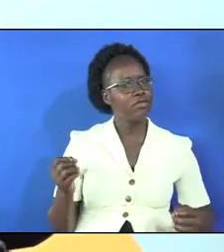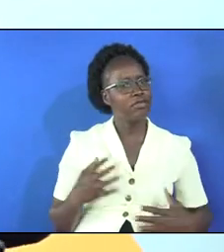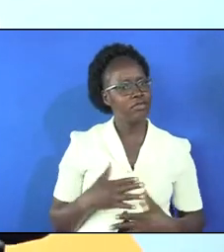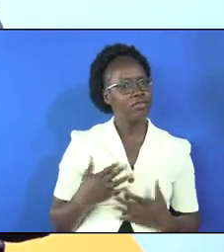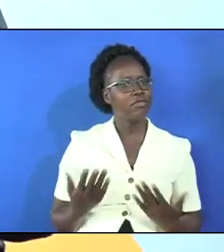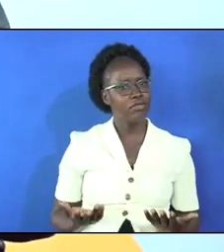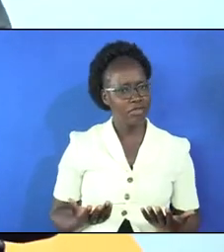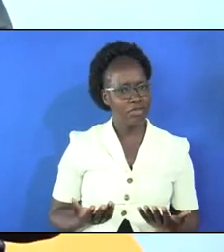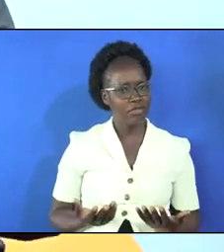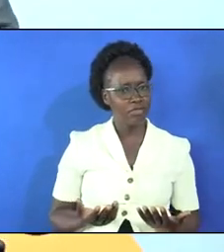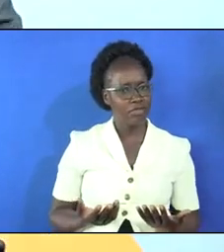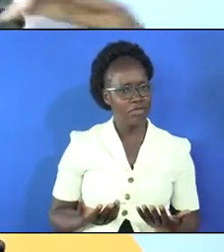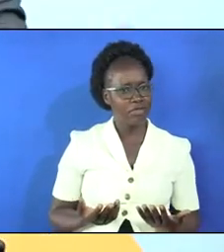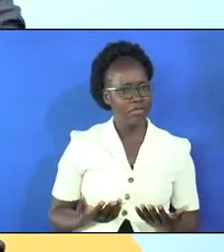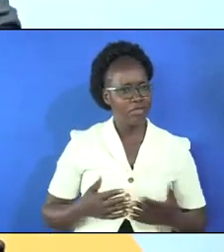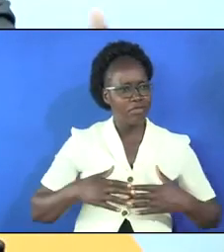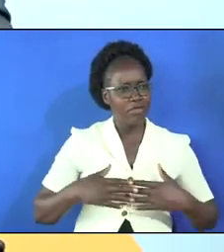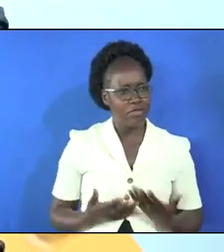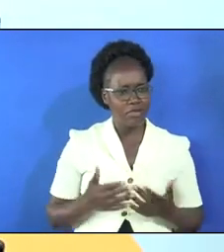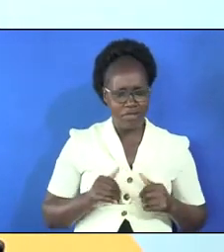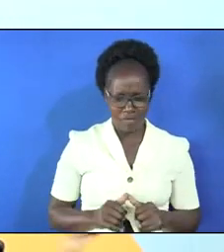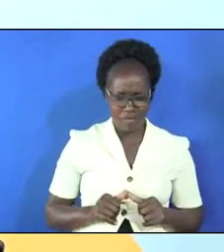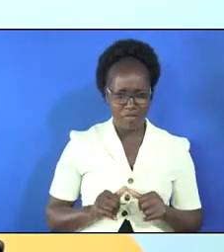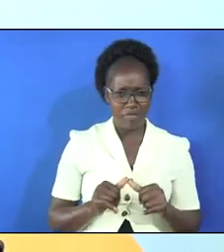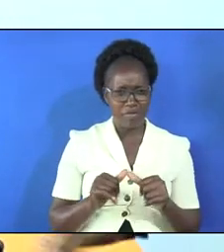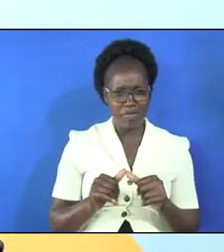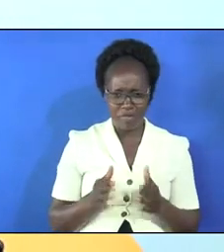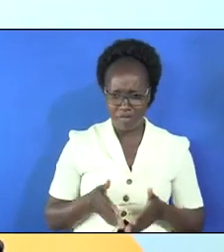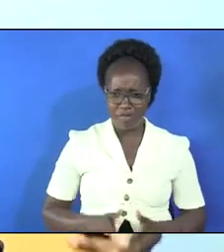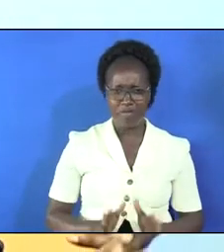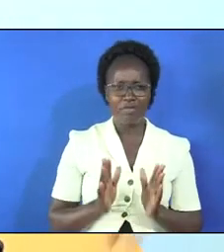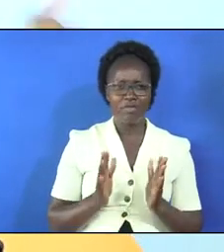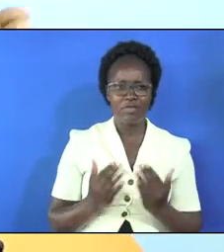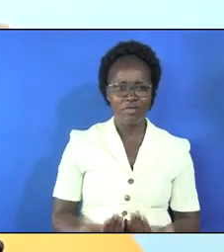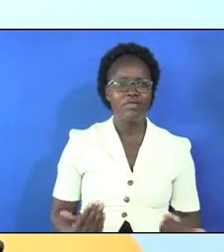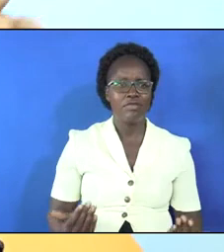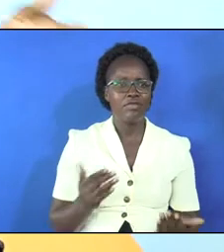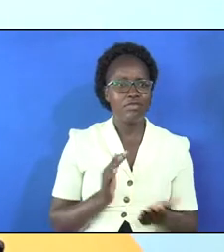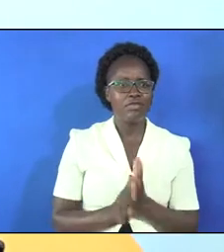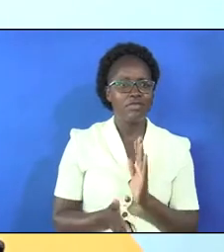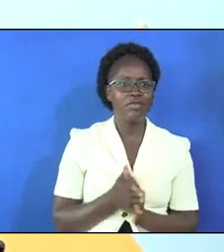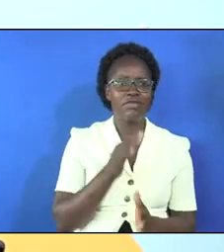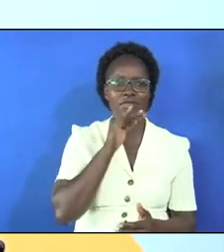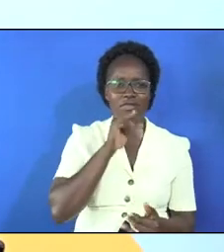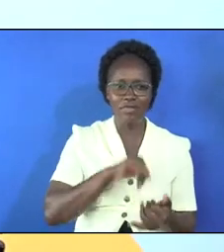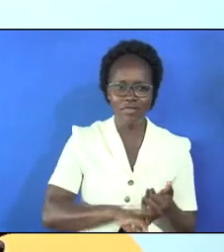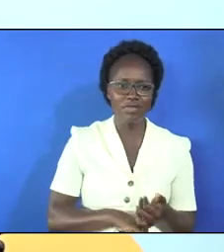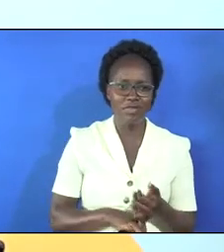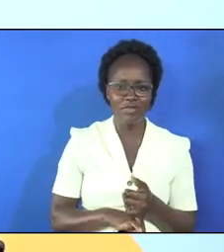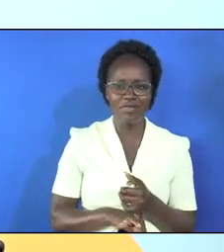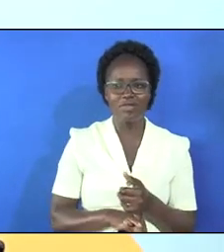the Bible is how they continuously give birth to children without husbands